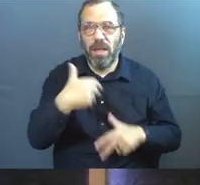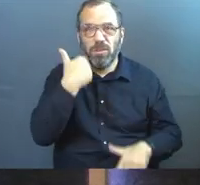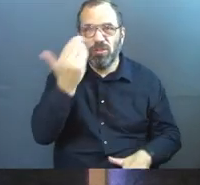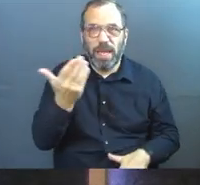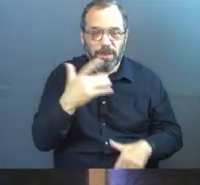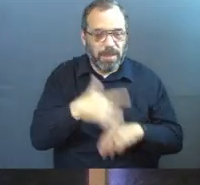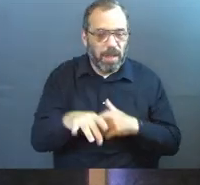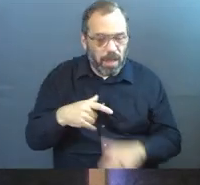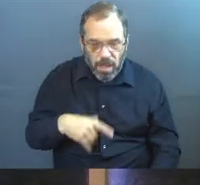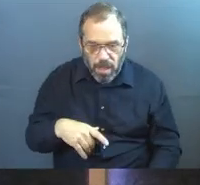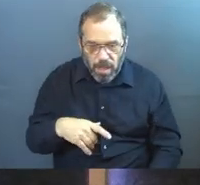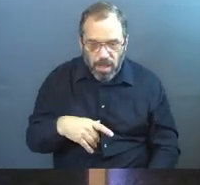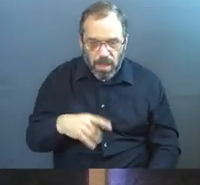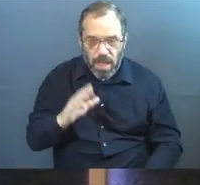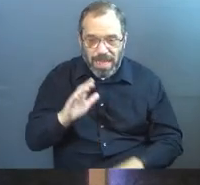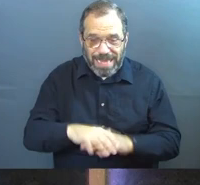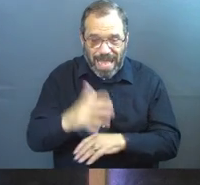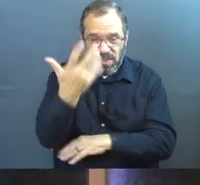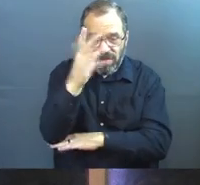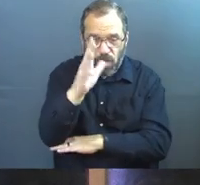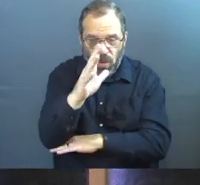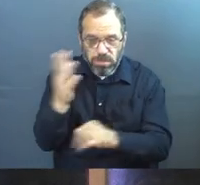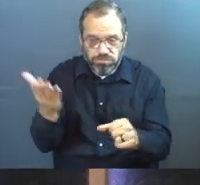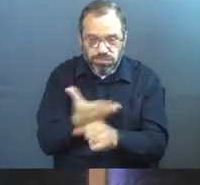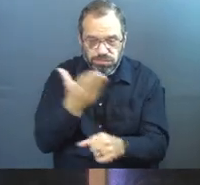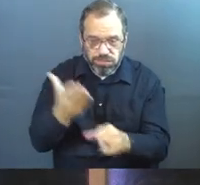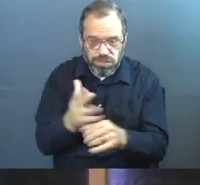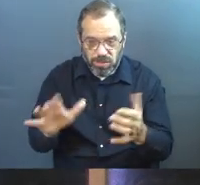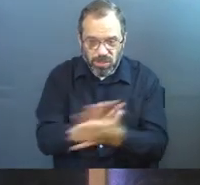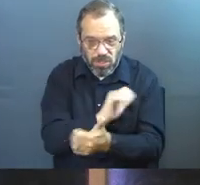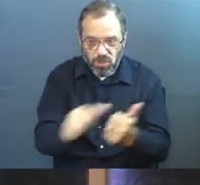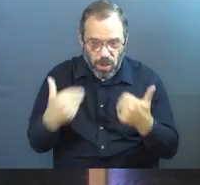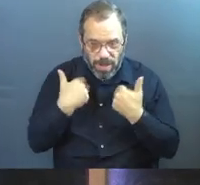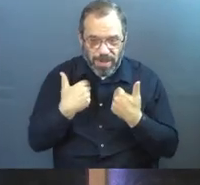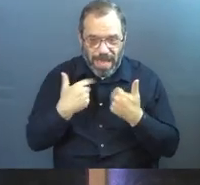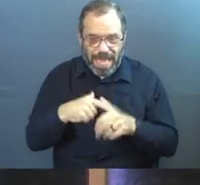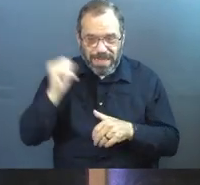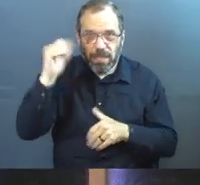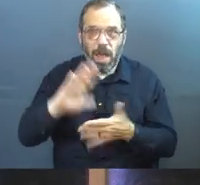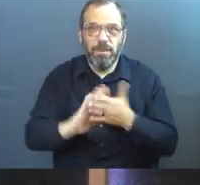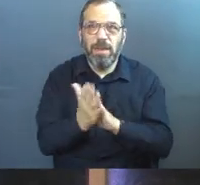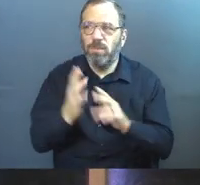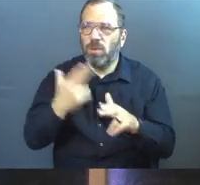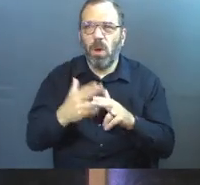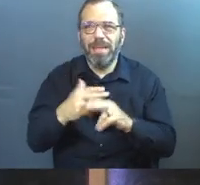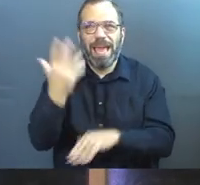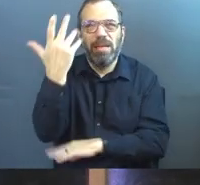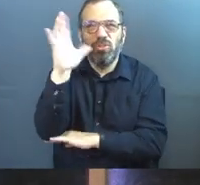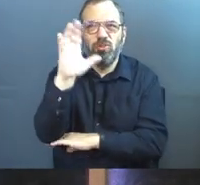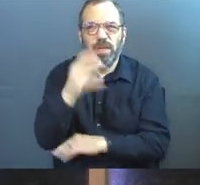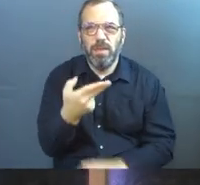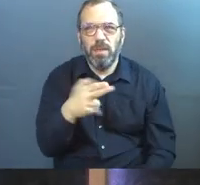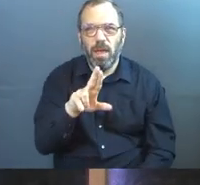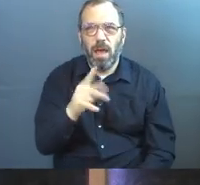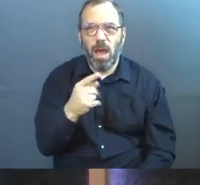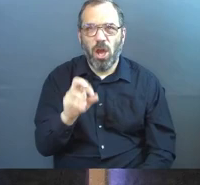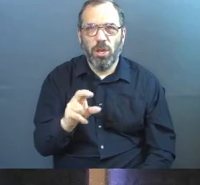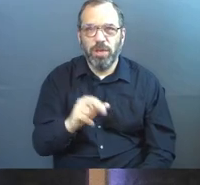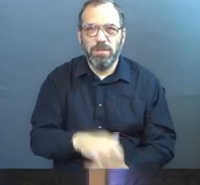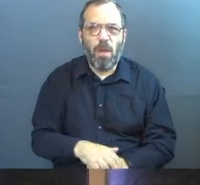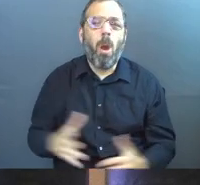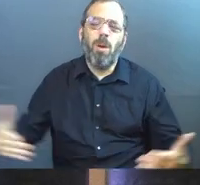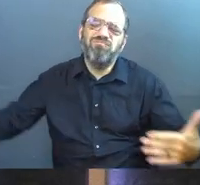Then it says, they're cutting down forests and destroying animals. And then God becomes a tree hugger all of a sudden. What are we talking about here?